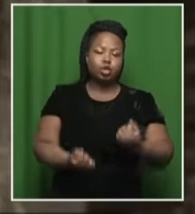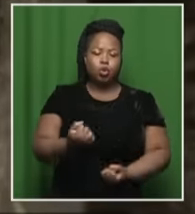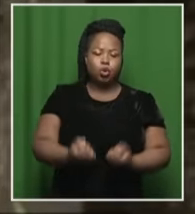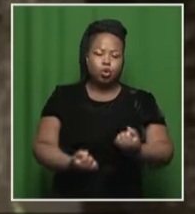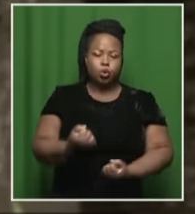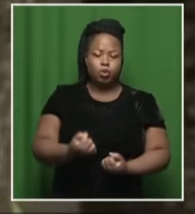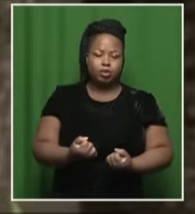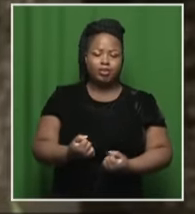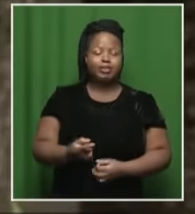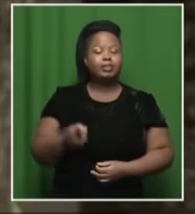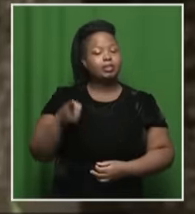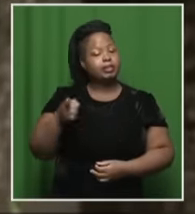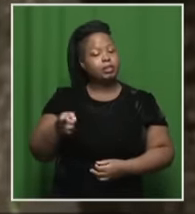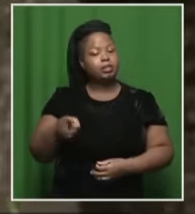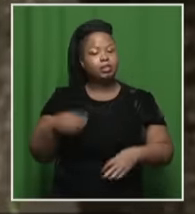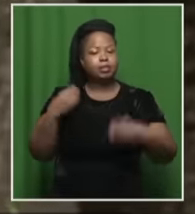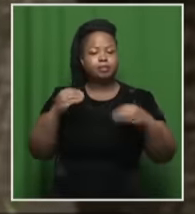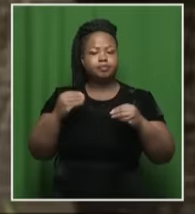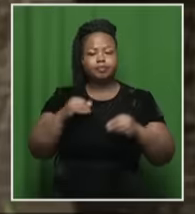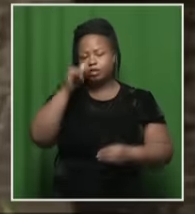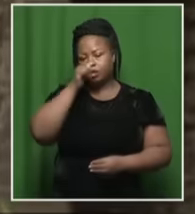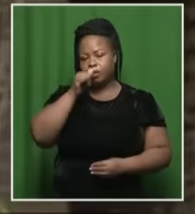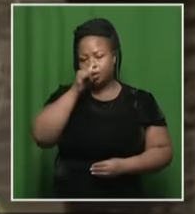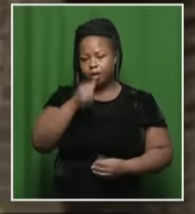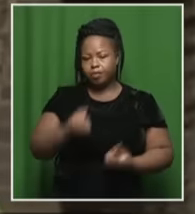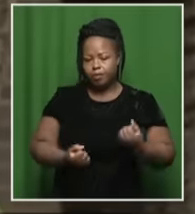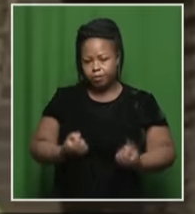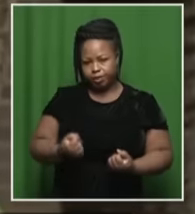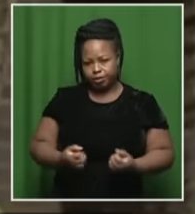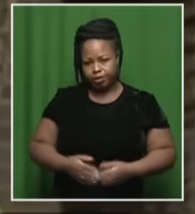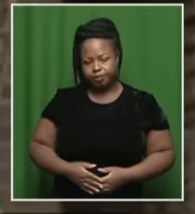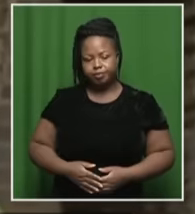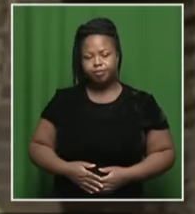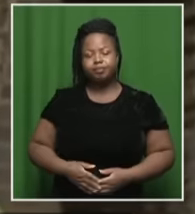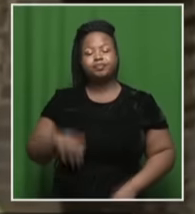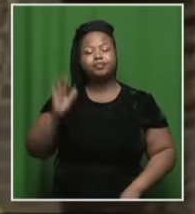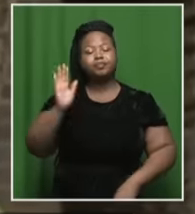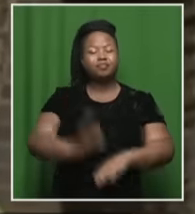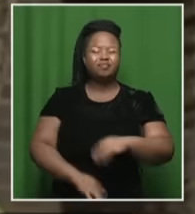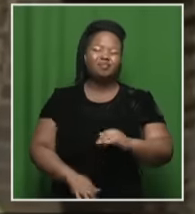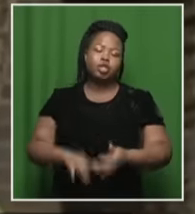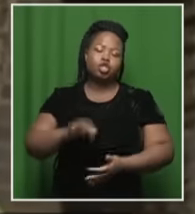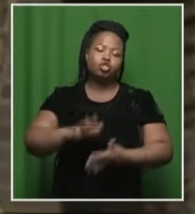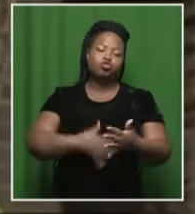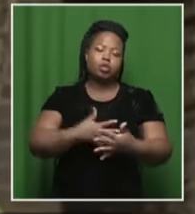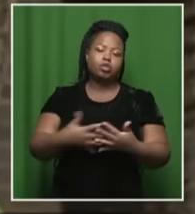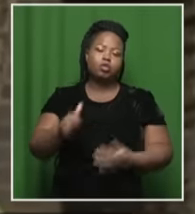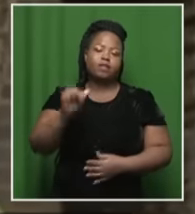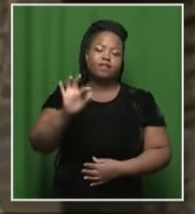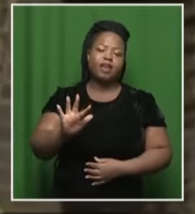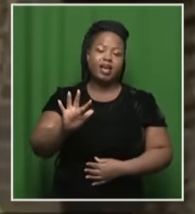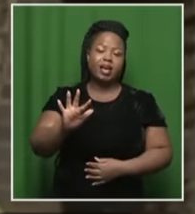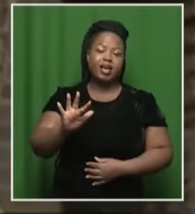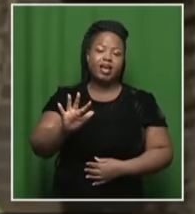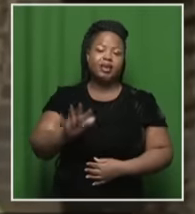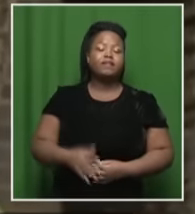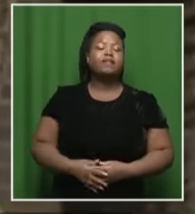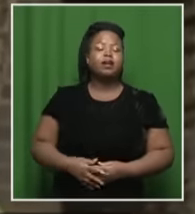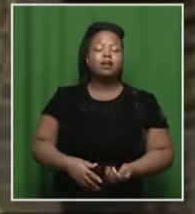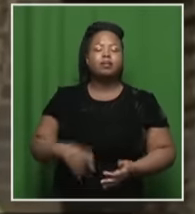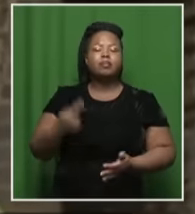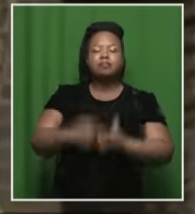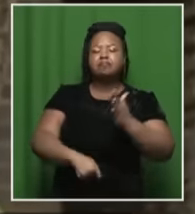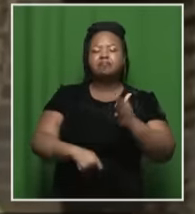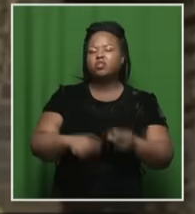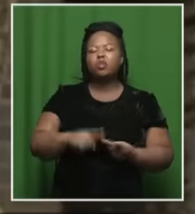nestled here in the Commercial Crimes Court. Now, Sakina, she is facing a Schedule 5 offense. This deals with corruption,